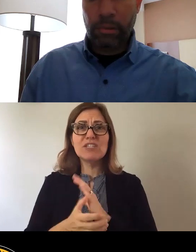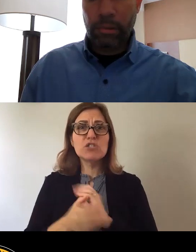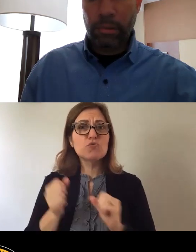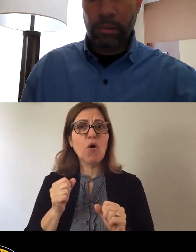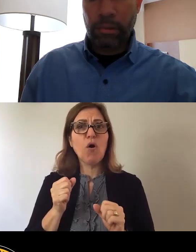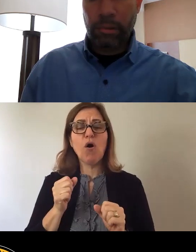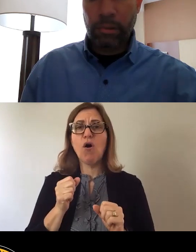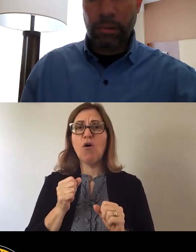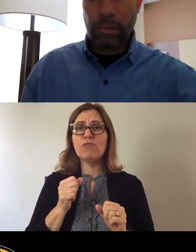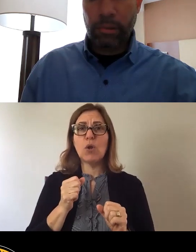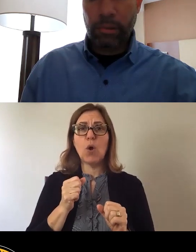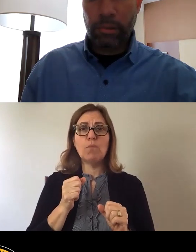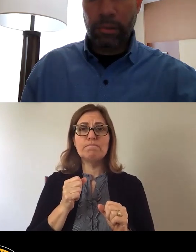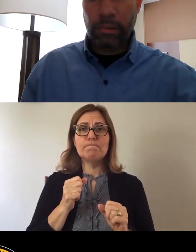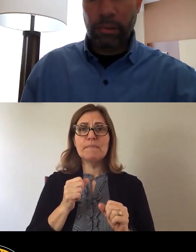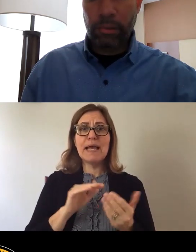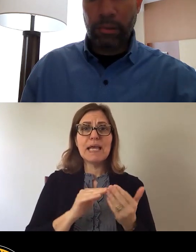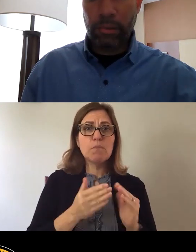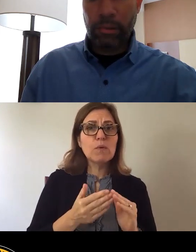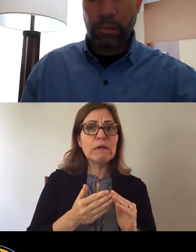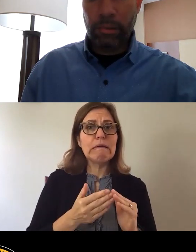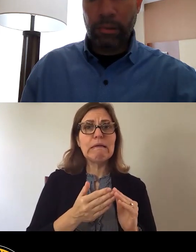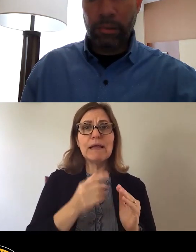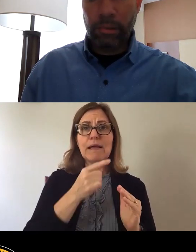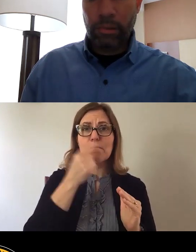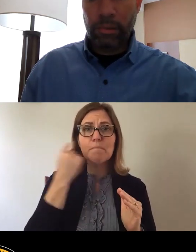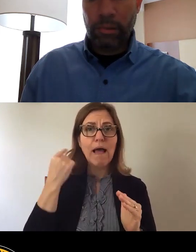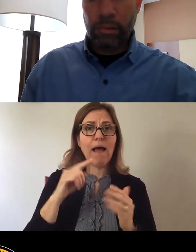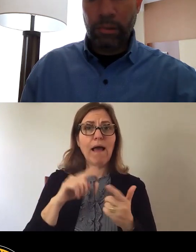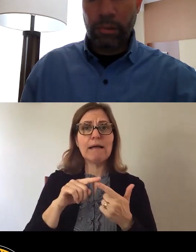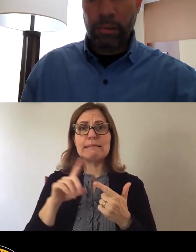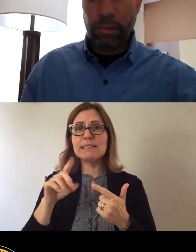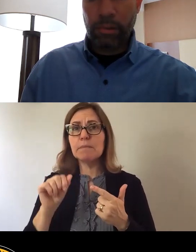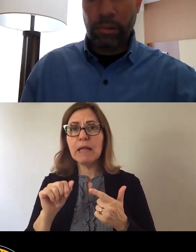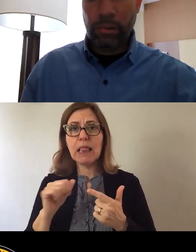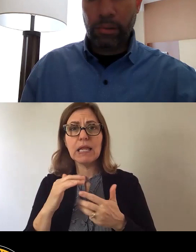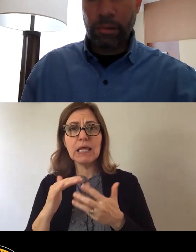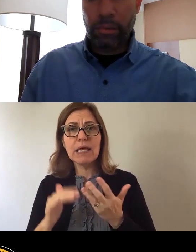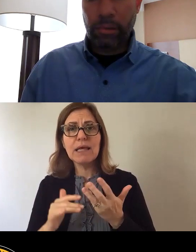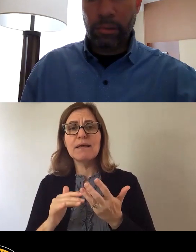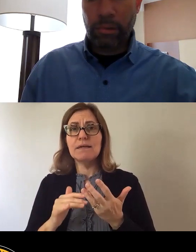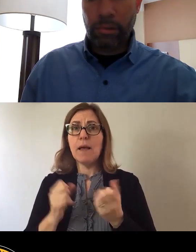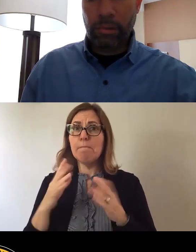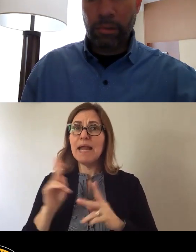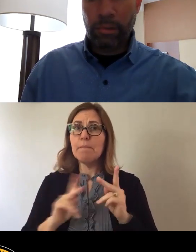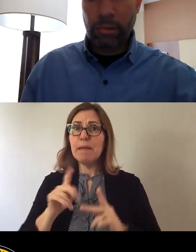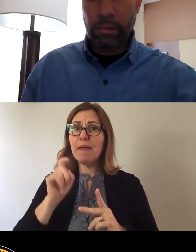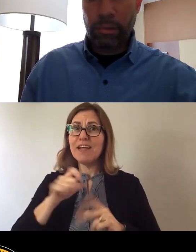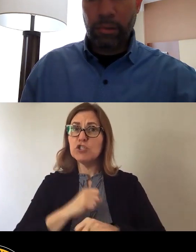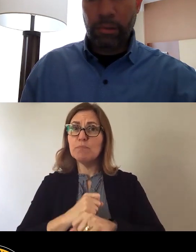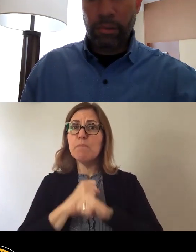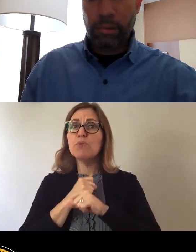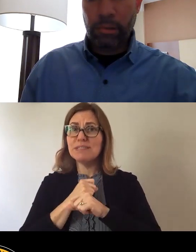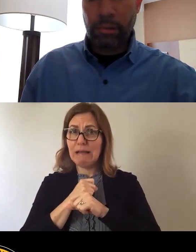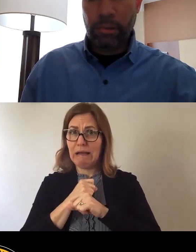Black communities, people with disabilities, so many of the people that should be protected classes under civil rights law.